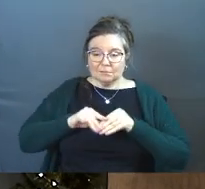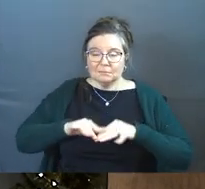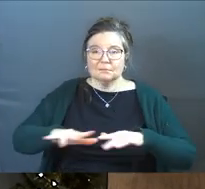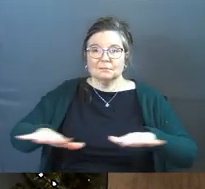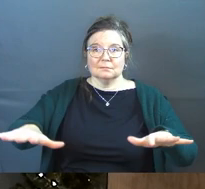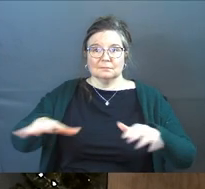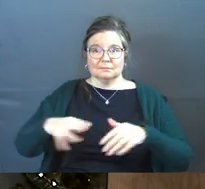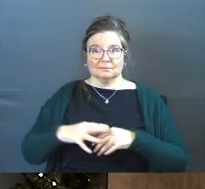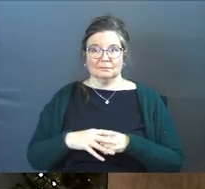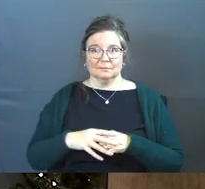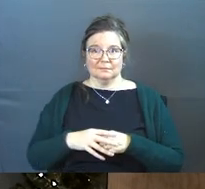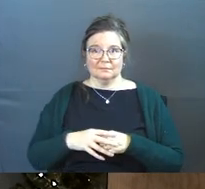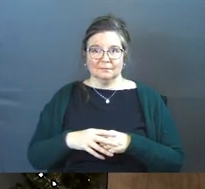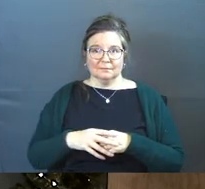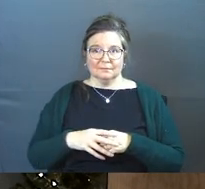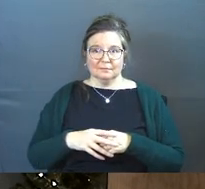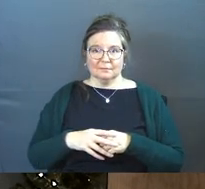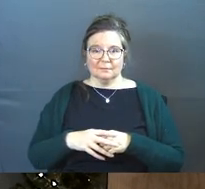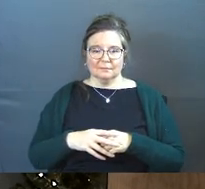bear images.